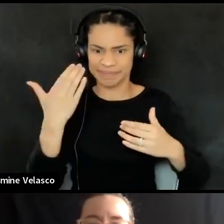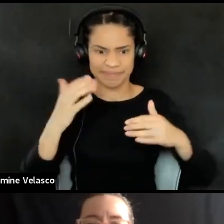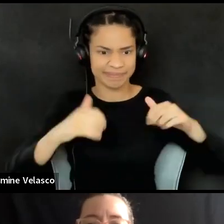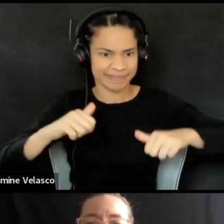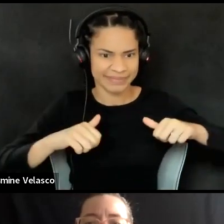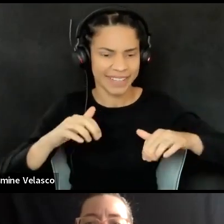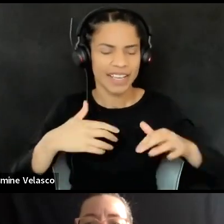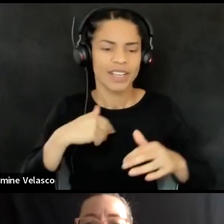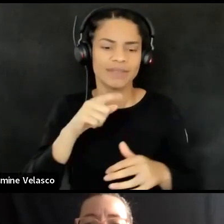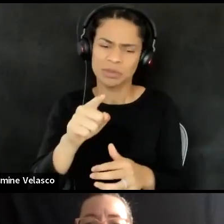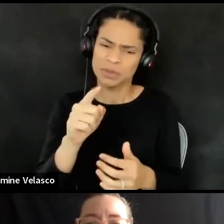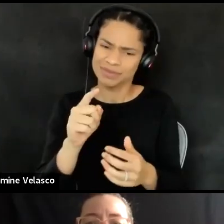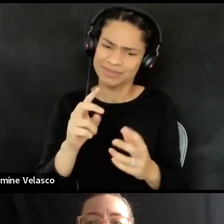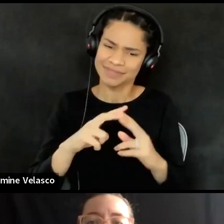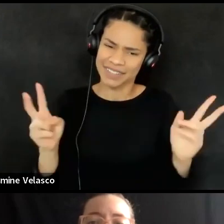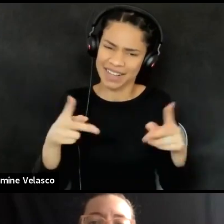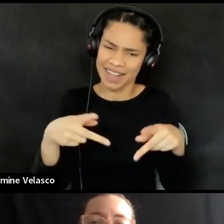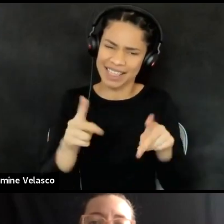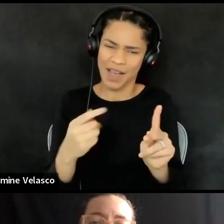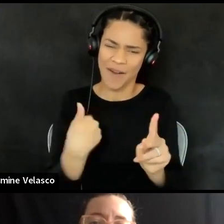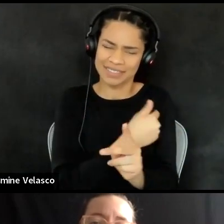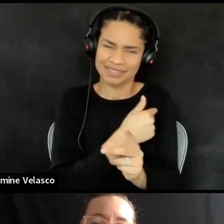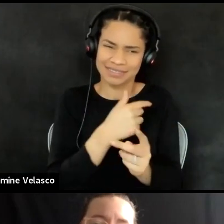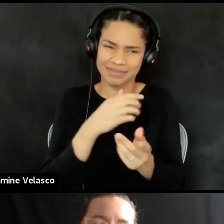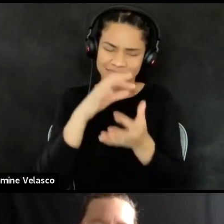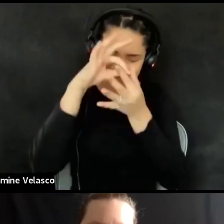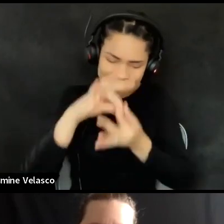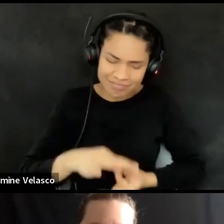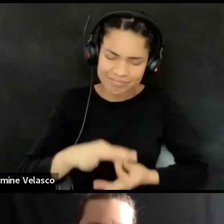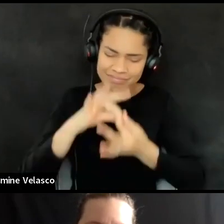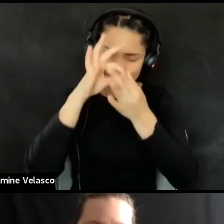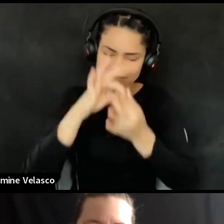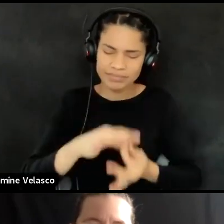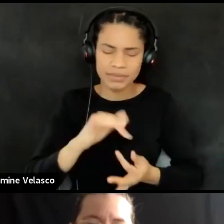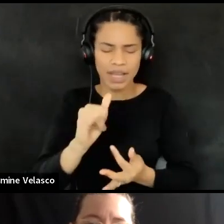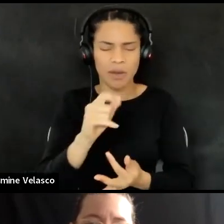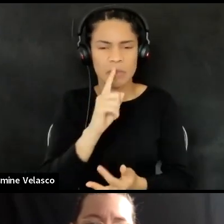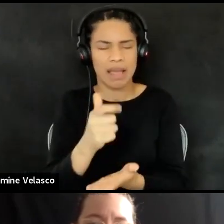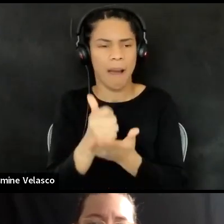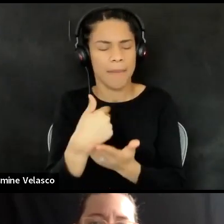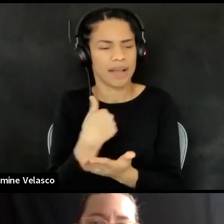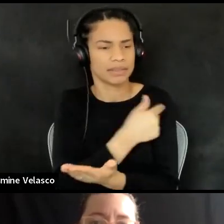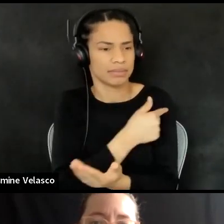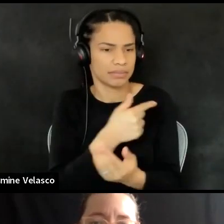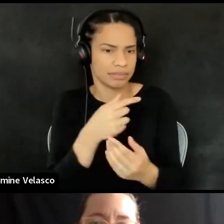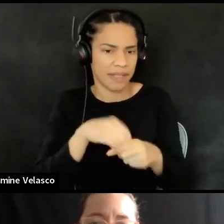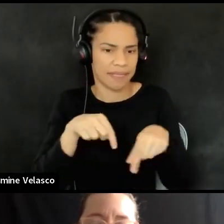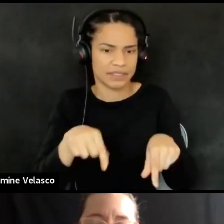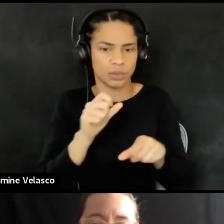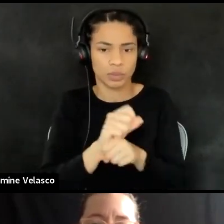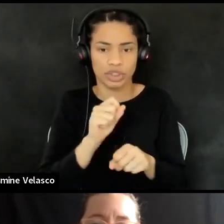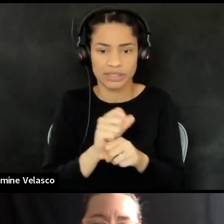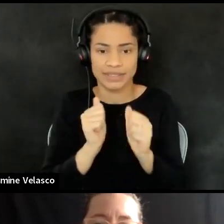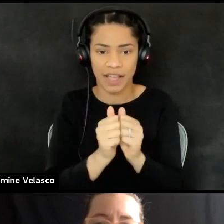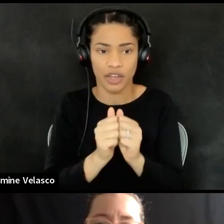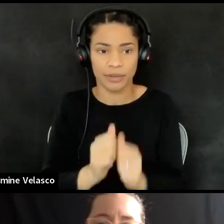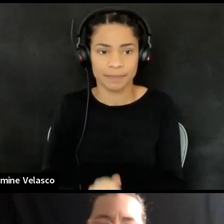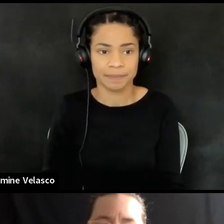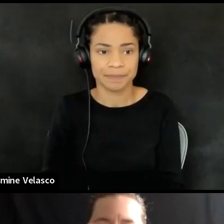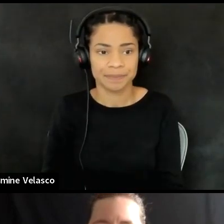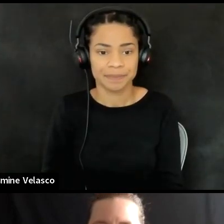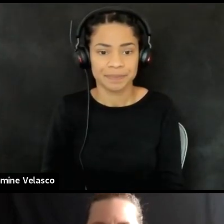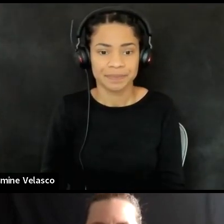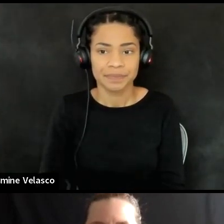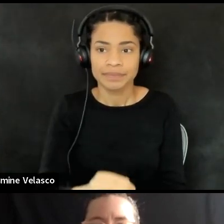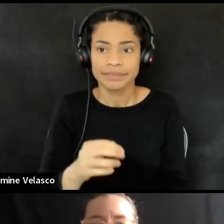Your centering of our wellness really has been a highlight of this work together. I want to